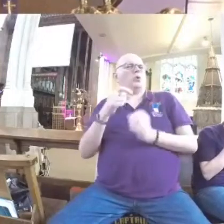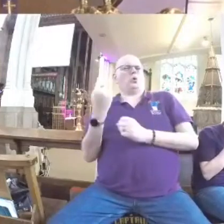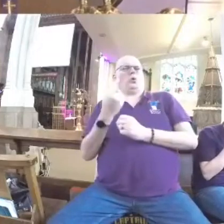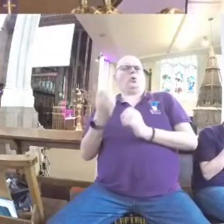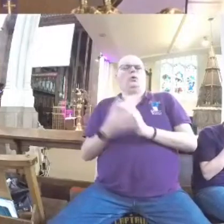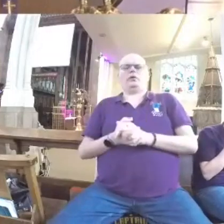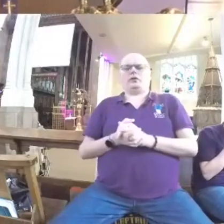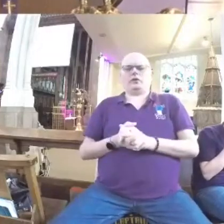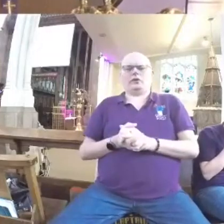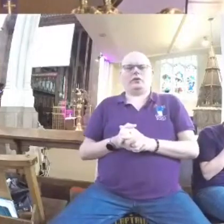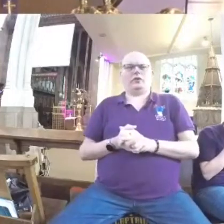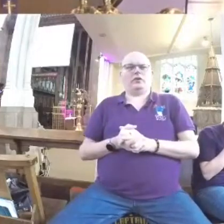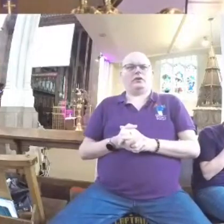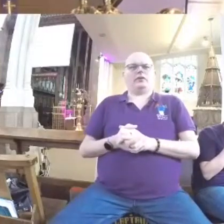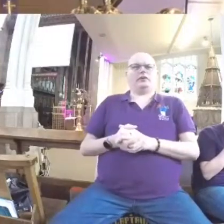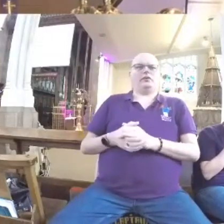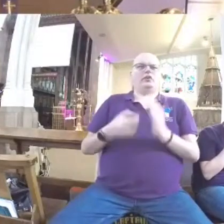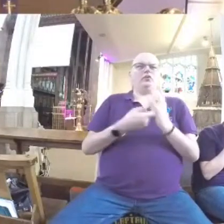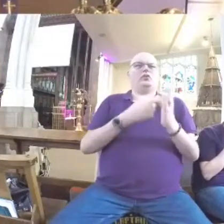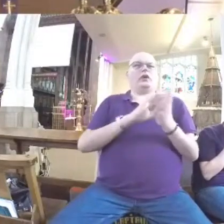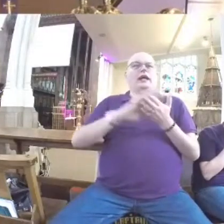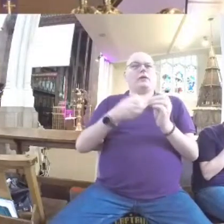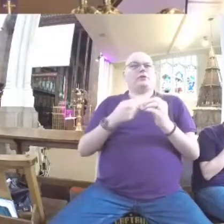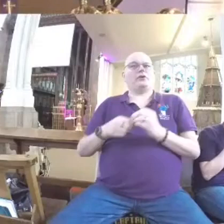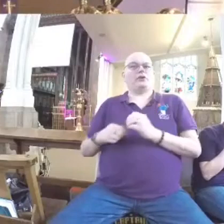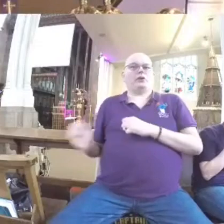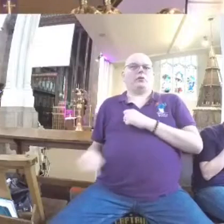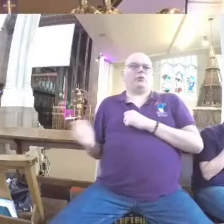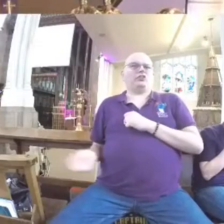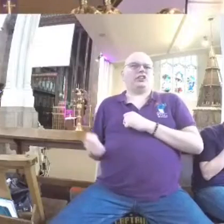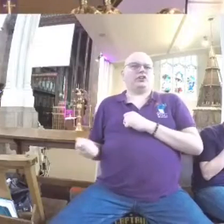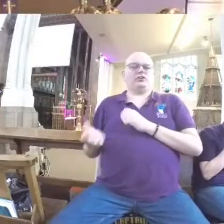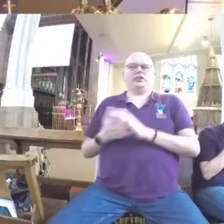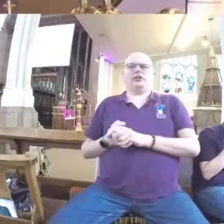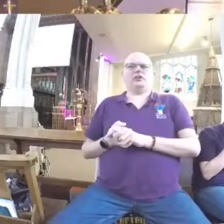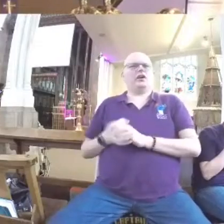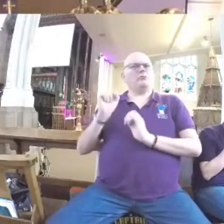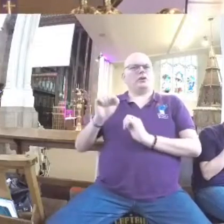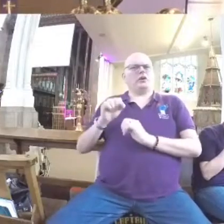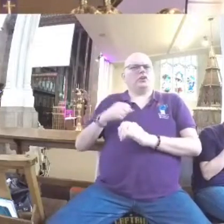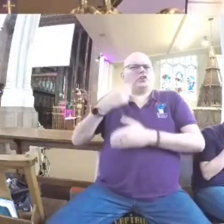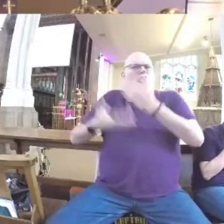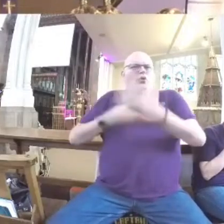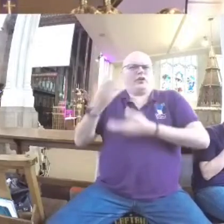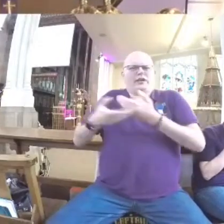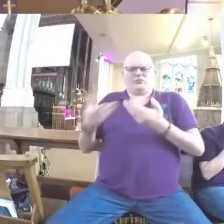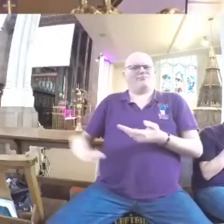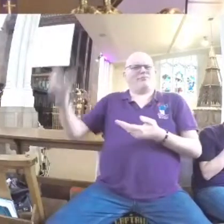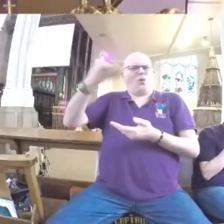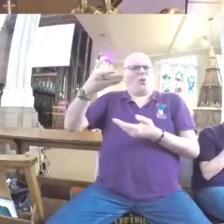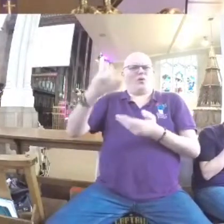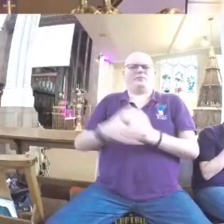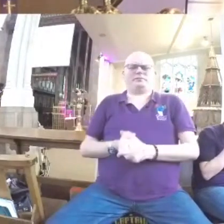often referred to as Rahab the harlot. But her story goes far beyond simply being a harlot, a